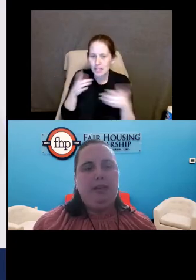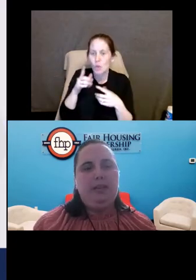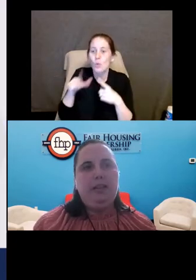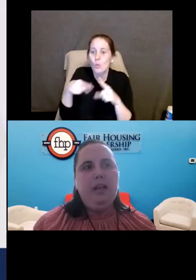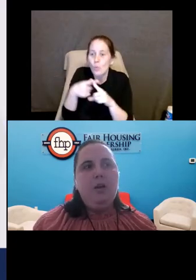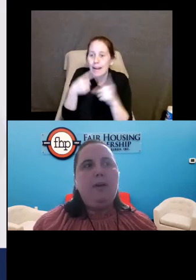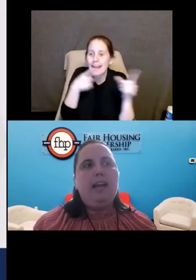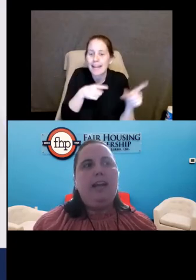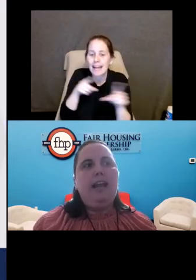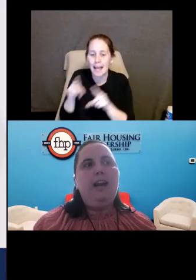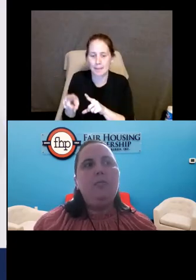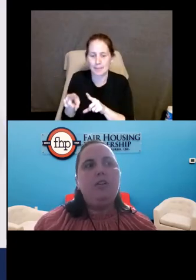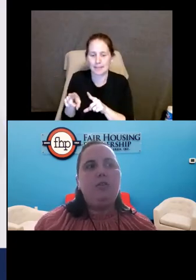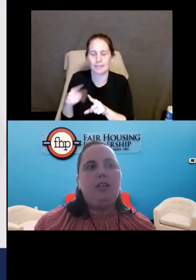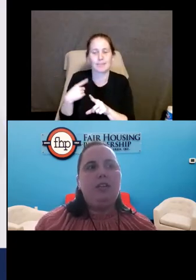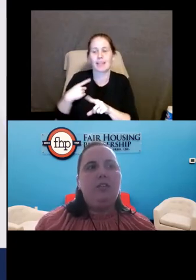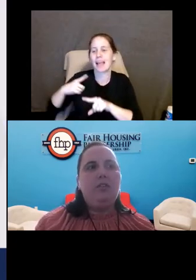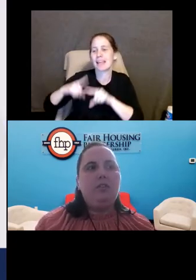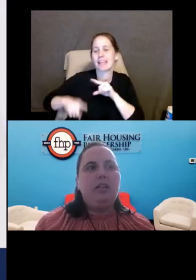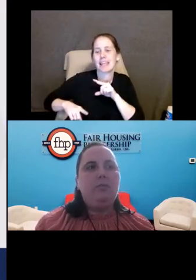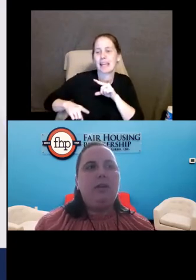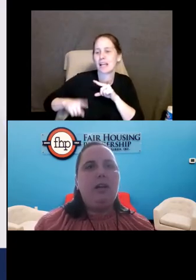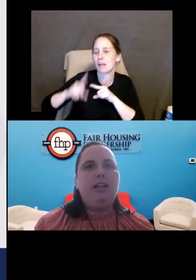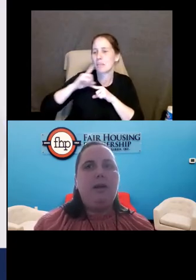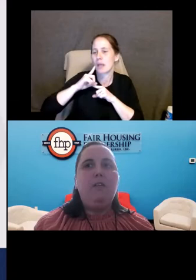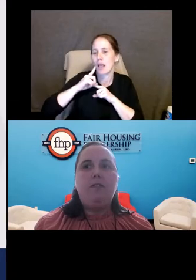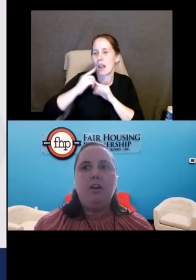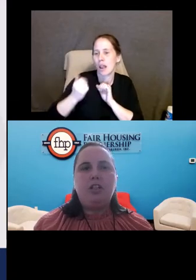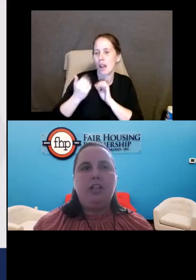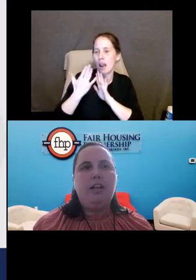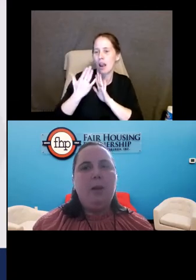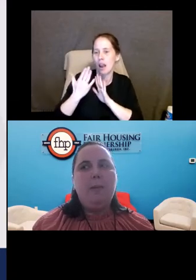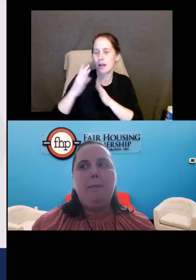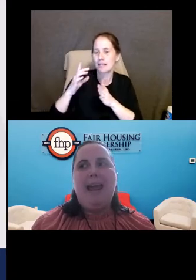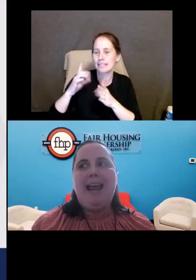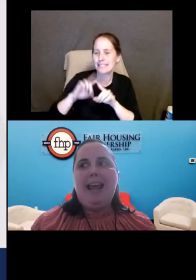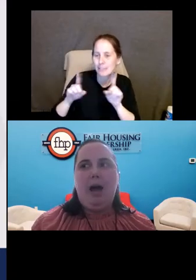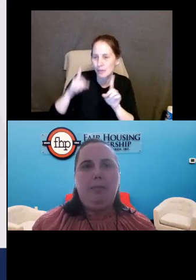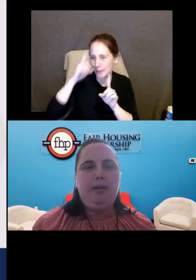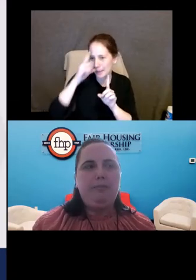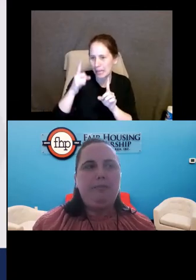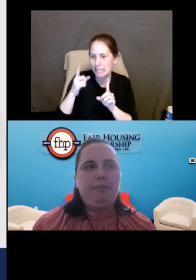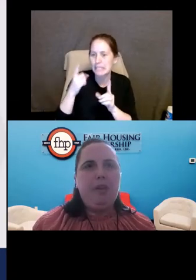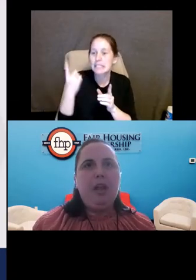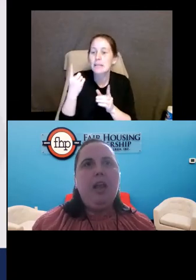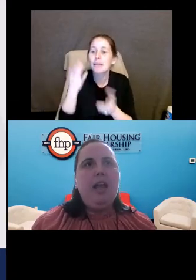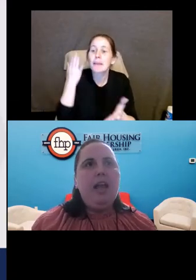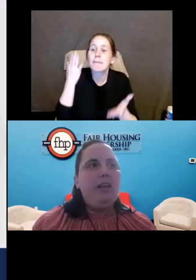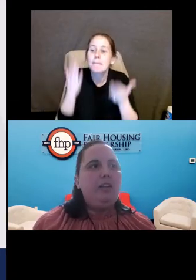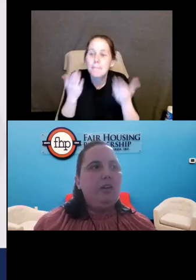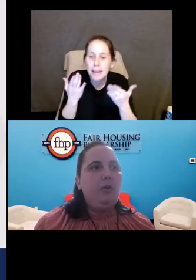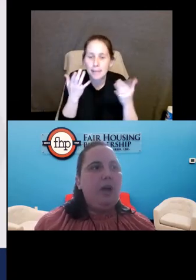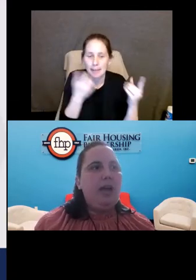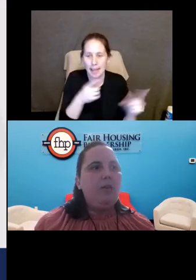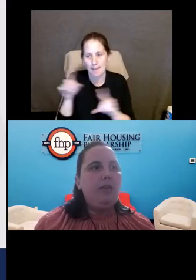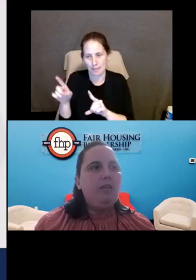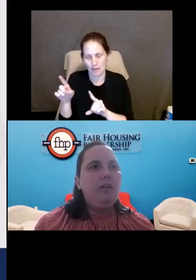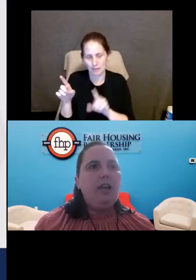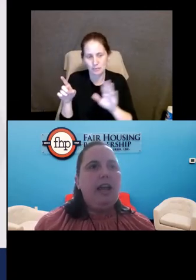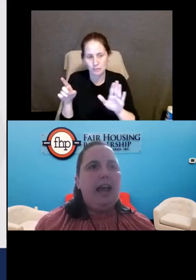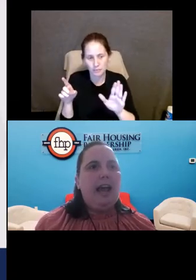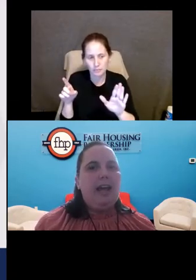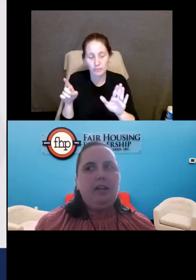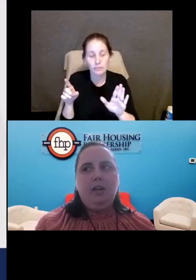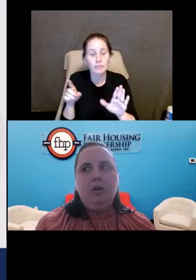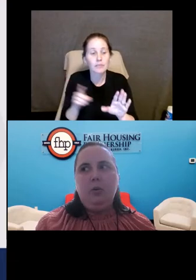happens. But I cannot be treated differently because a malfunction may happen. And so as we